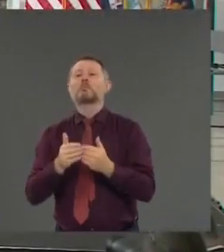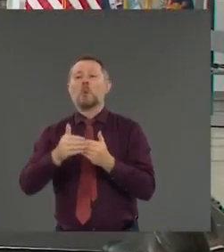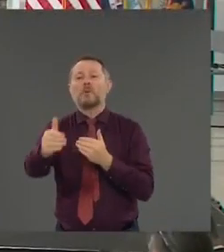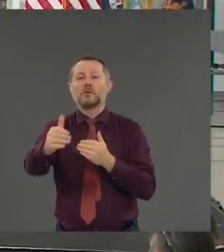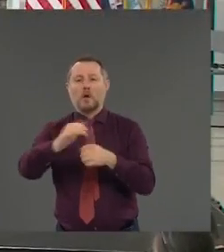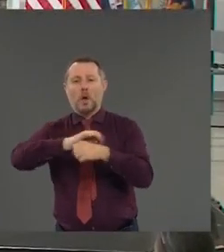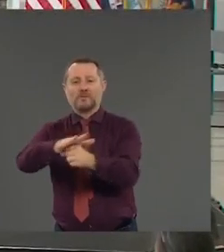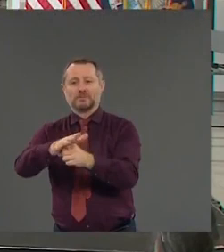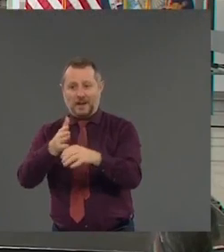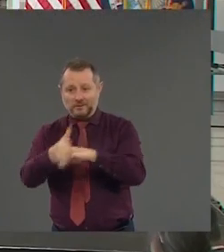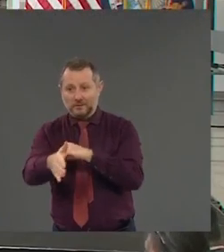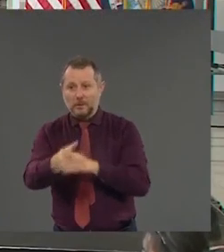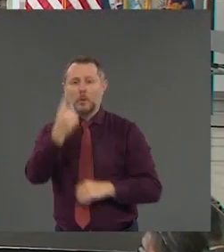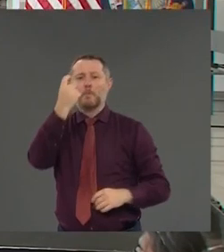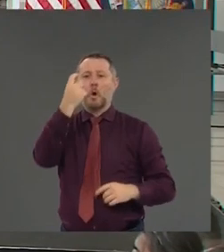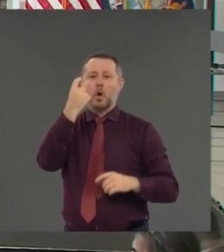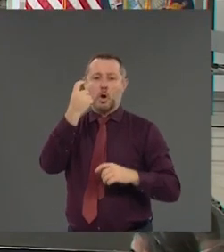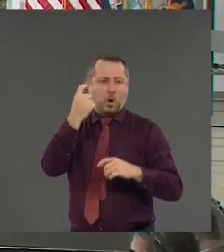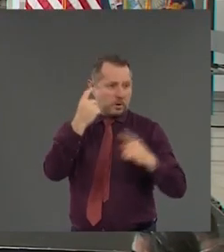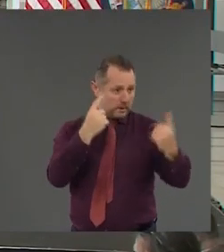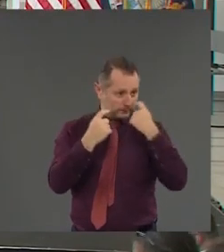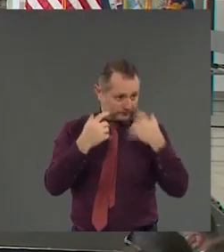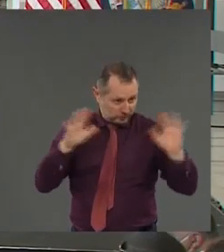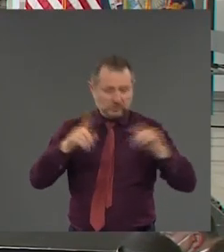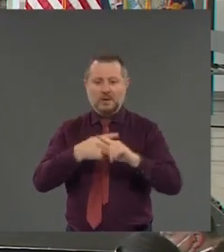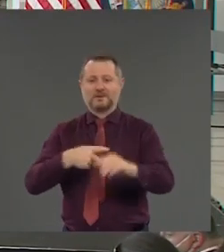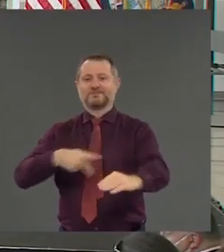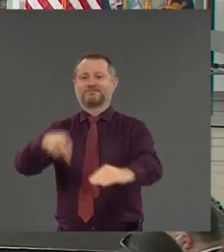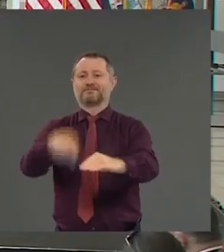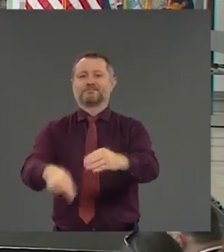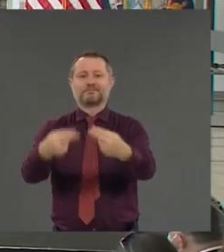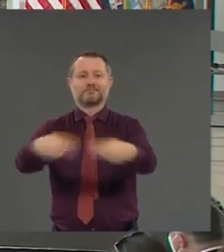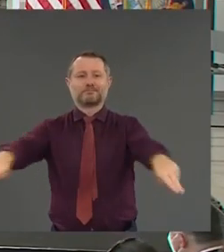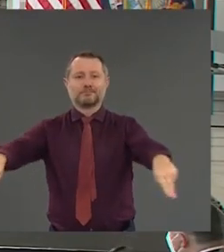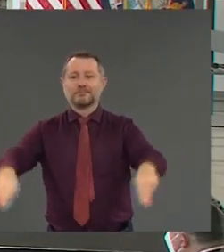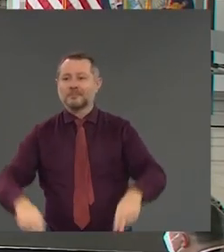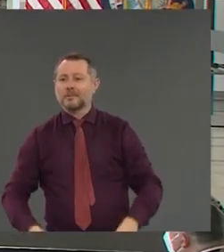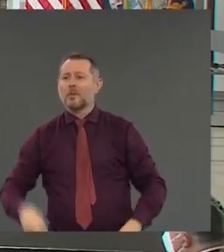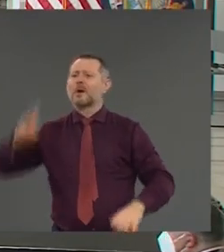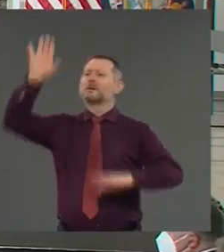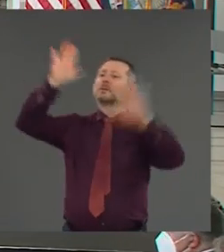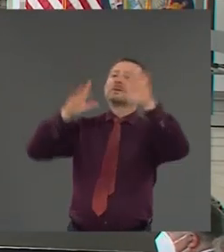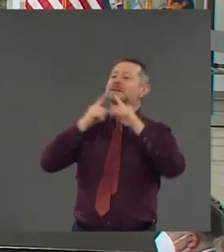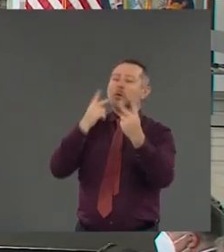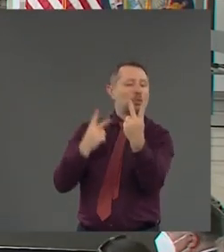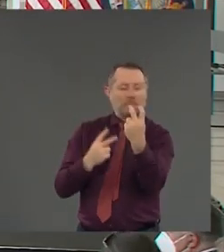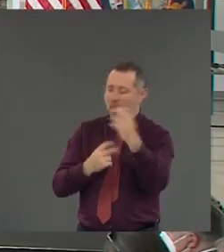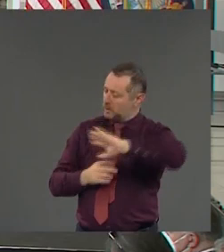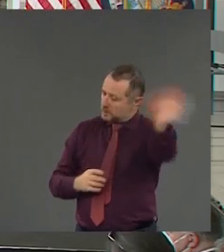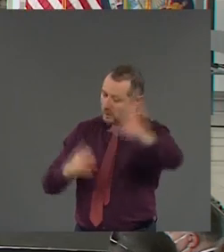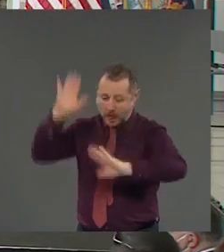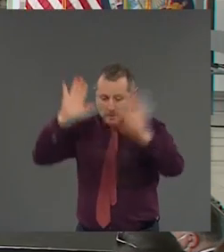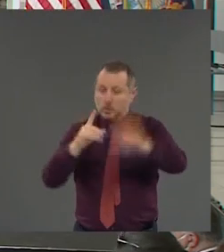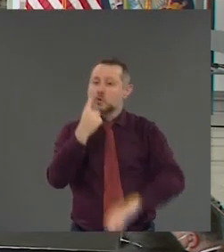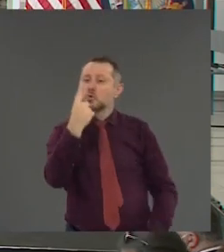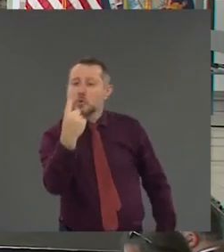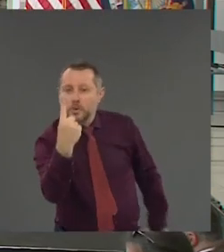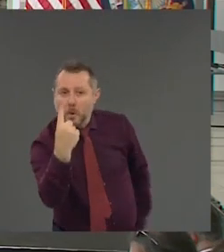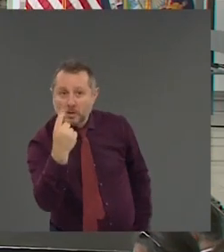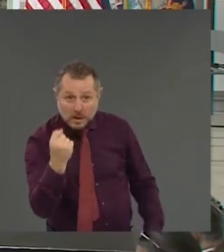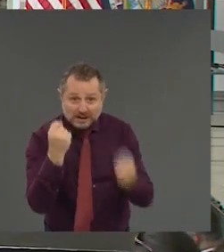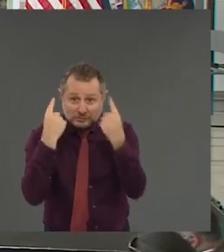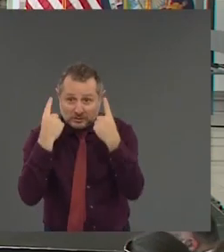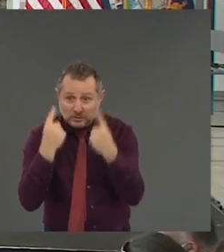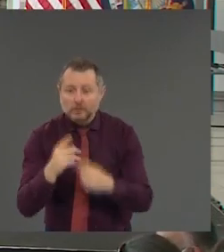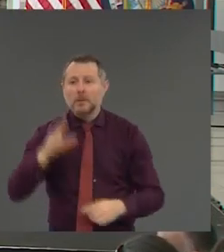Siff, one more and then we're going to cut a ribbon. What do think about the Blasio using his... I said one more, not two. Two quick questions. Swimming pools. Suffolk County